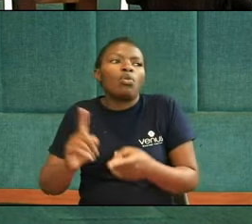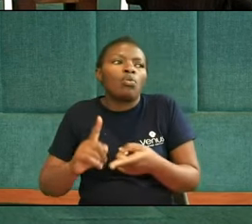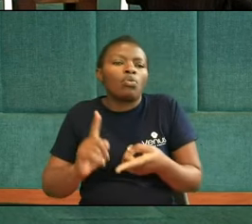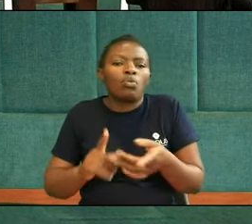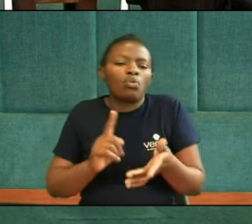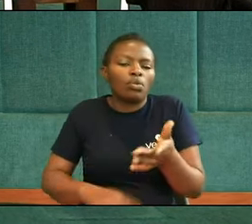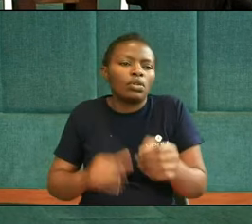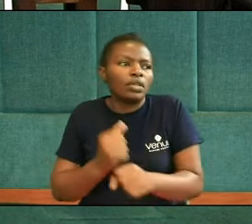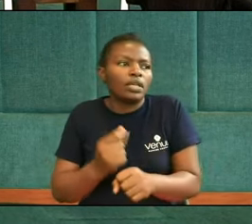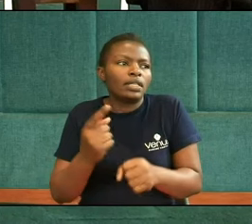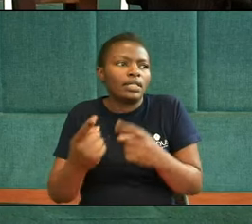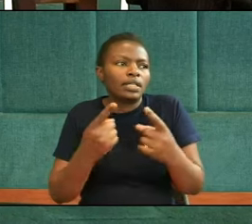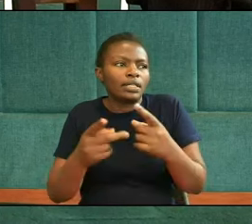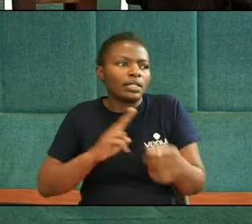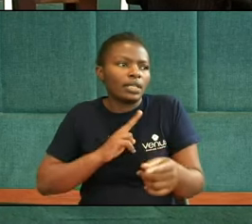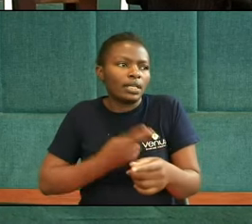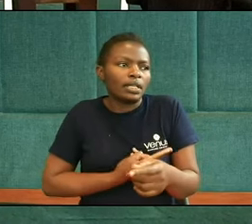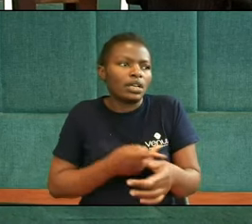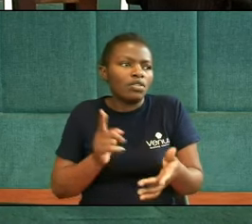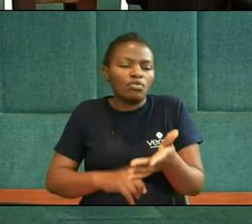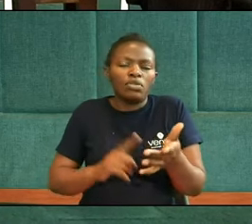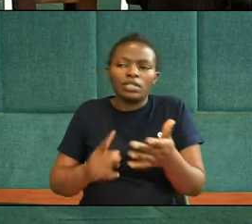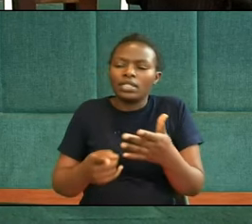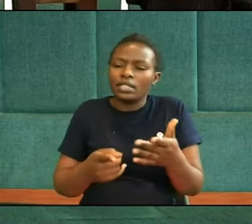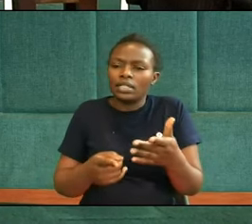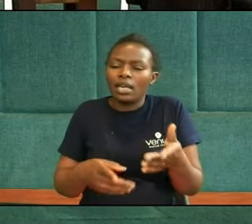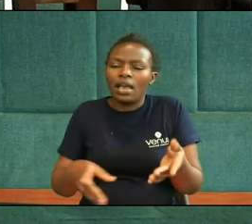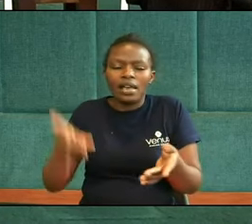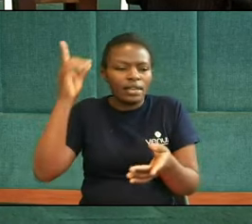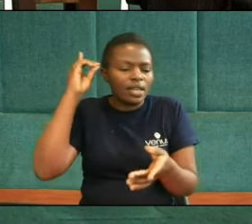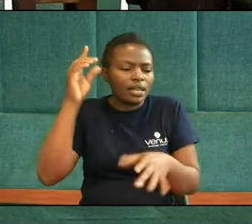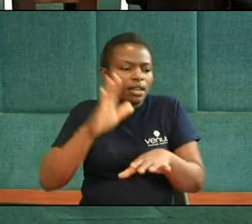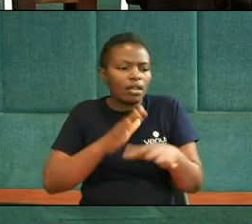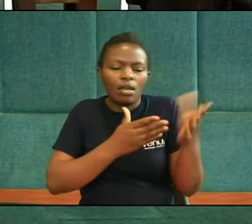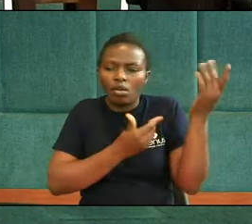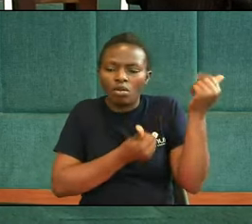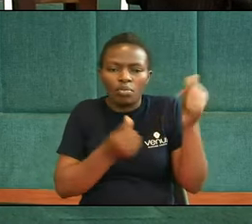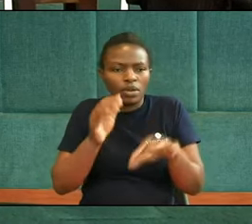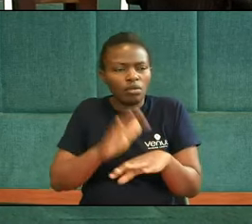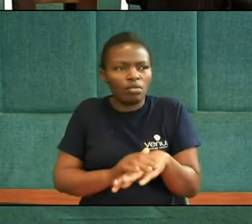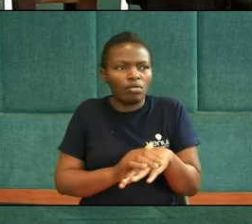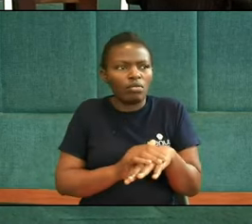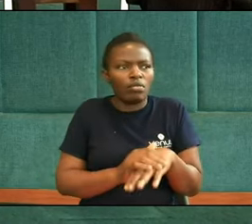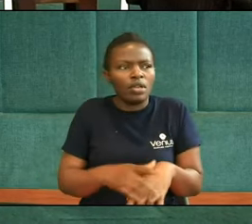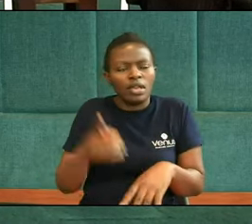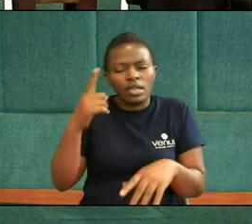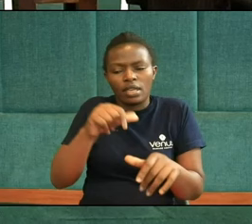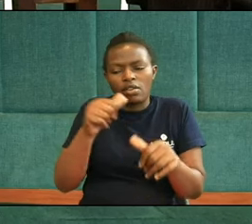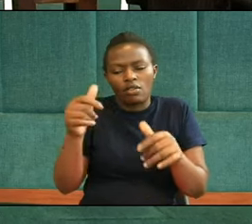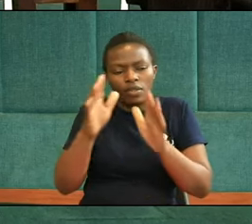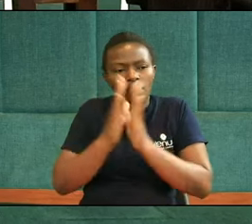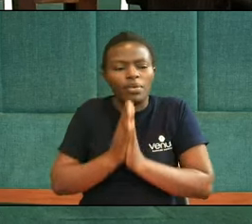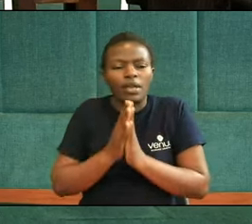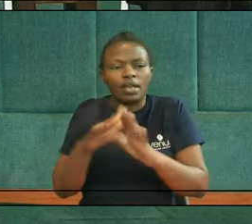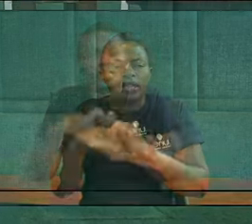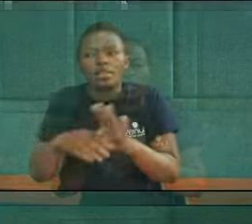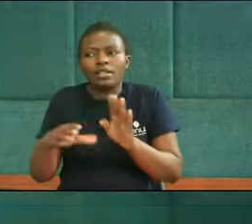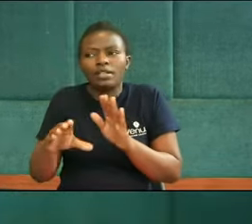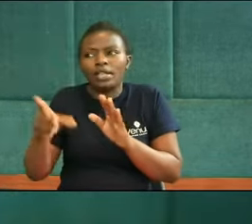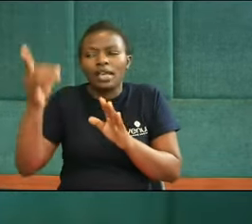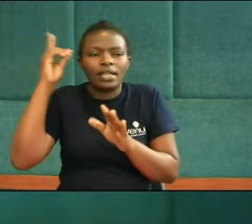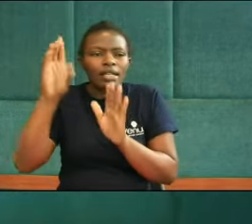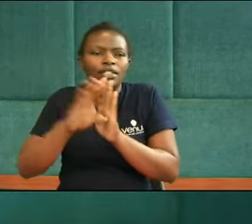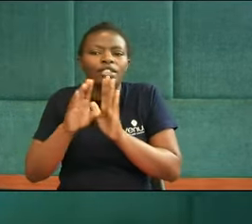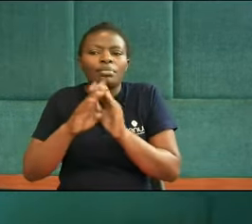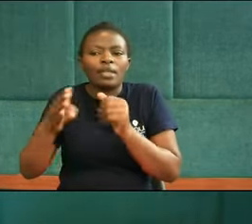tell you What is Daniel hoping in You know I think I think of the prayer And I think Daniel chapter 9 Consists of a prayer